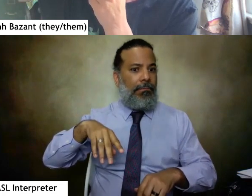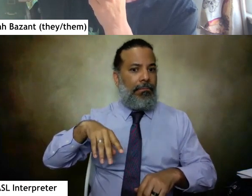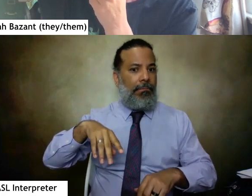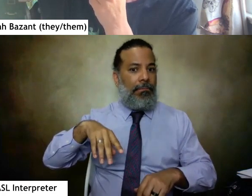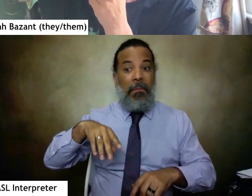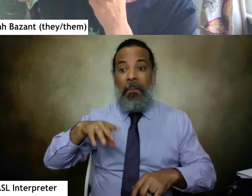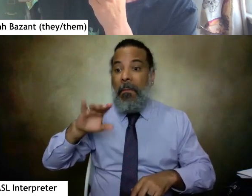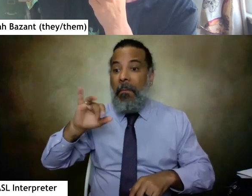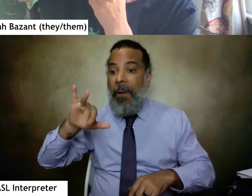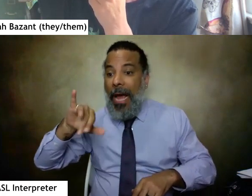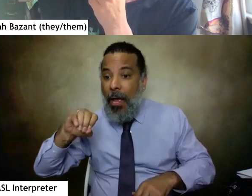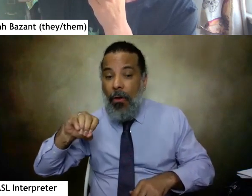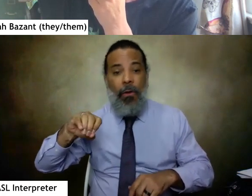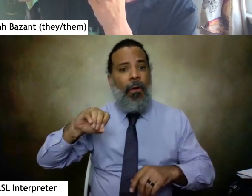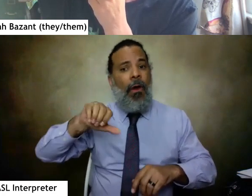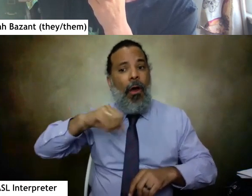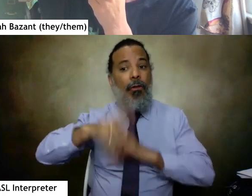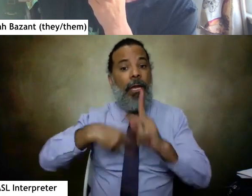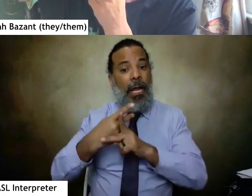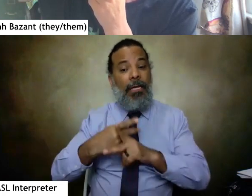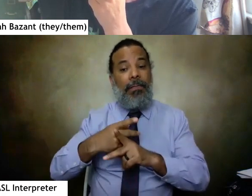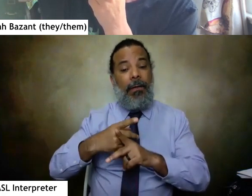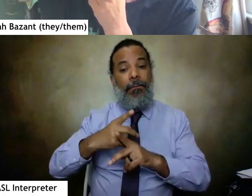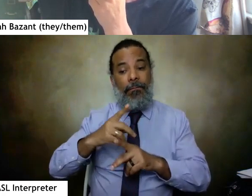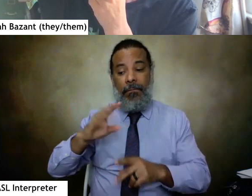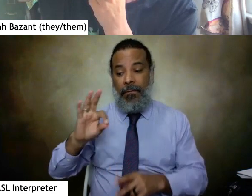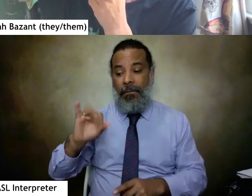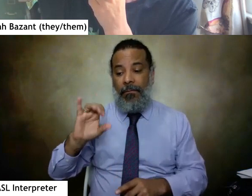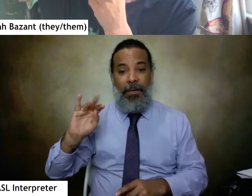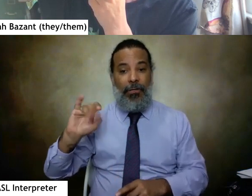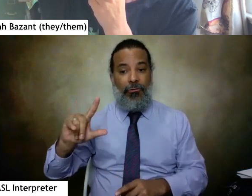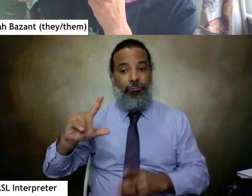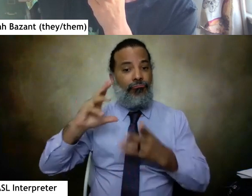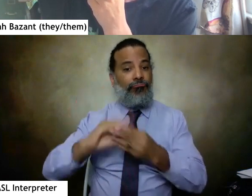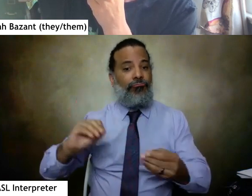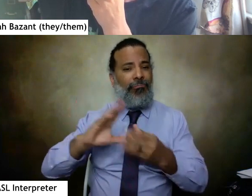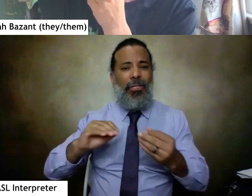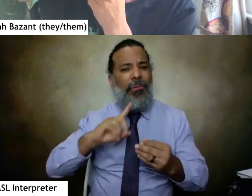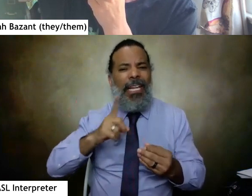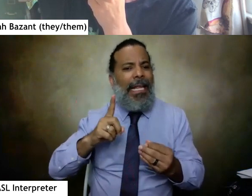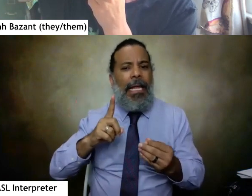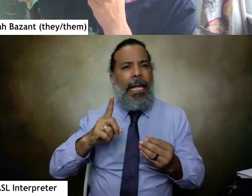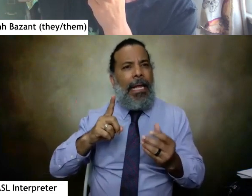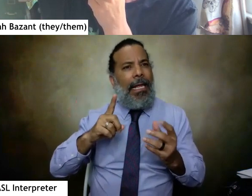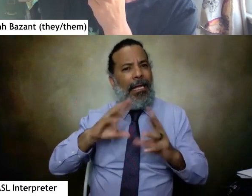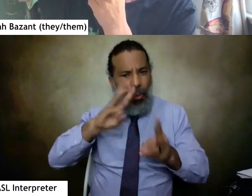in other kinds of fictional fictional stories, just kind of everywhere in the world as we are.